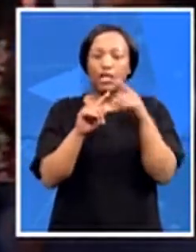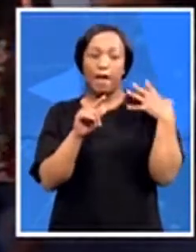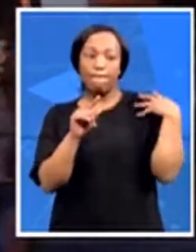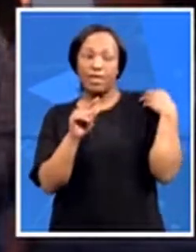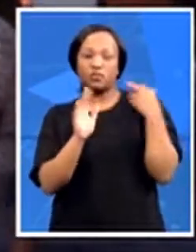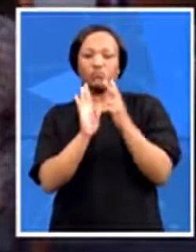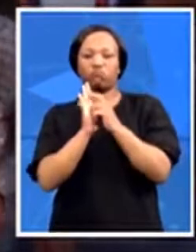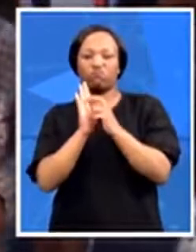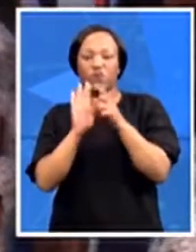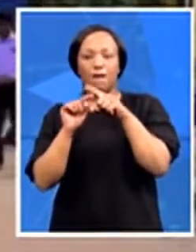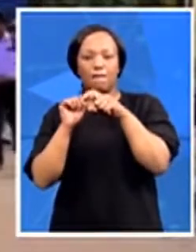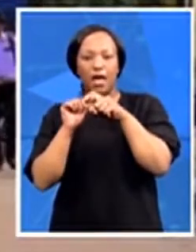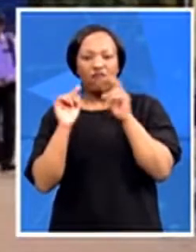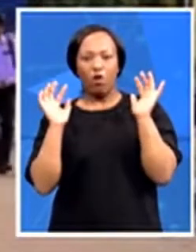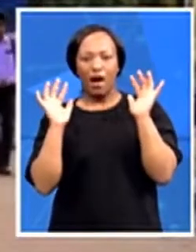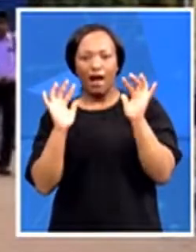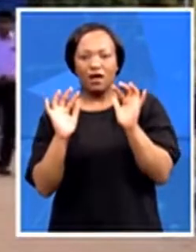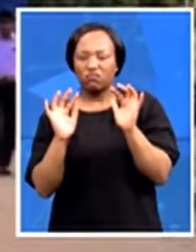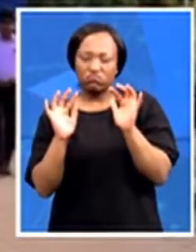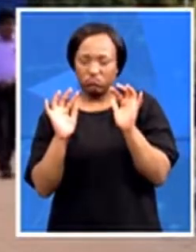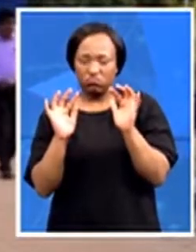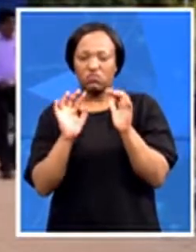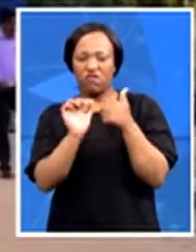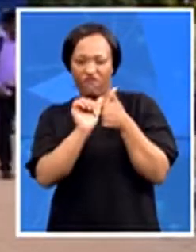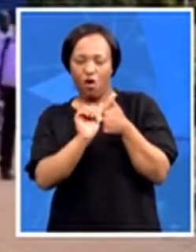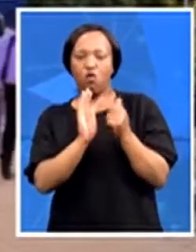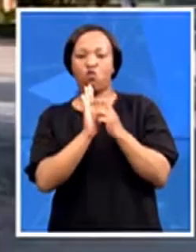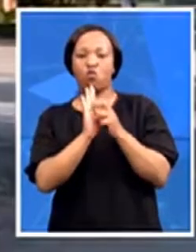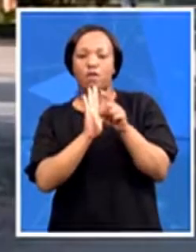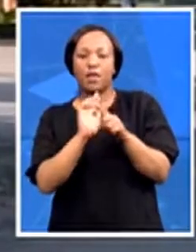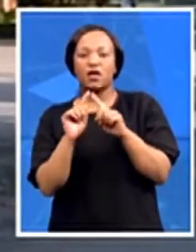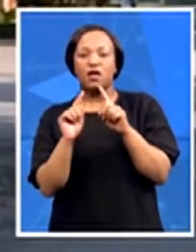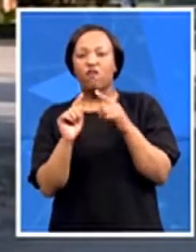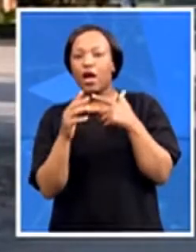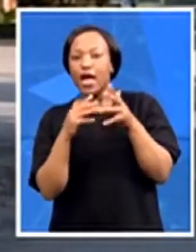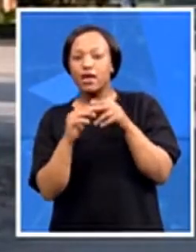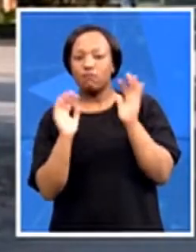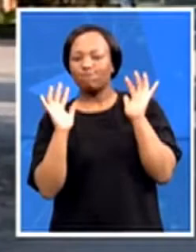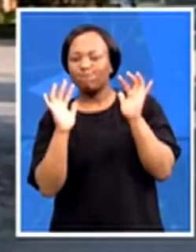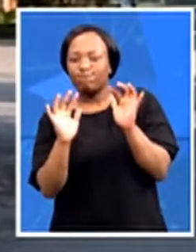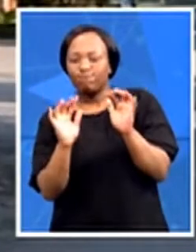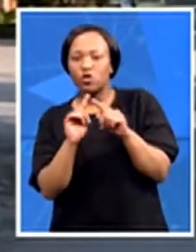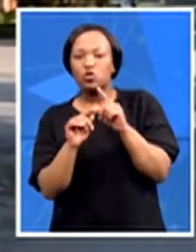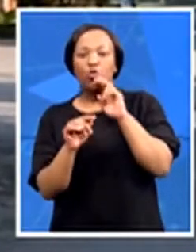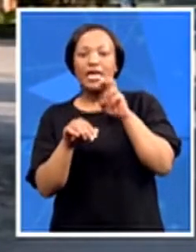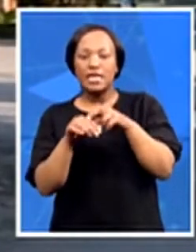They say the exceptions will only be made for burials, which will now require a permit. Asa Kukando, SABC, Dar es Salaam.